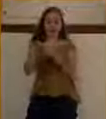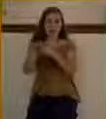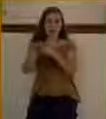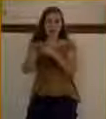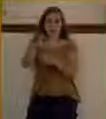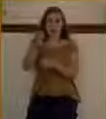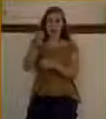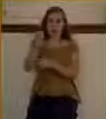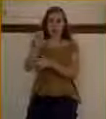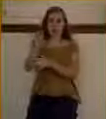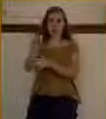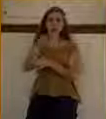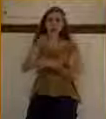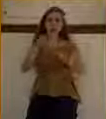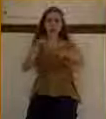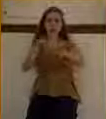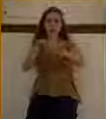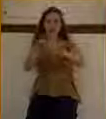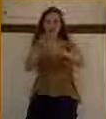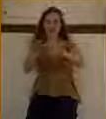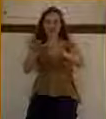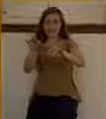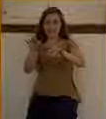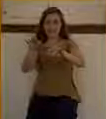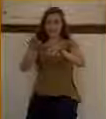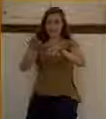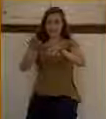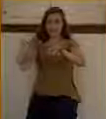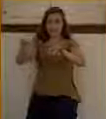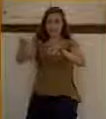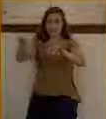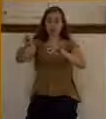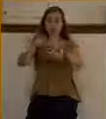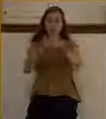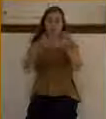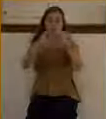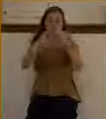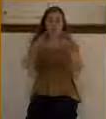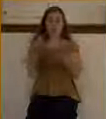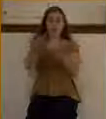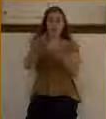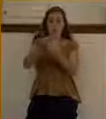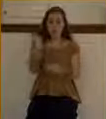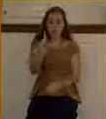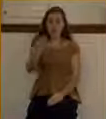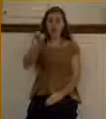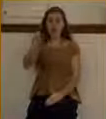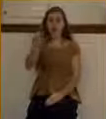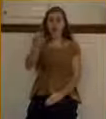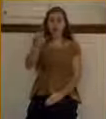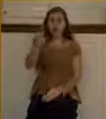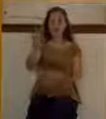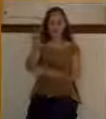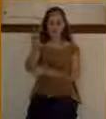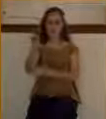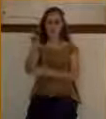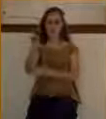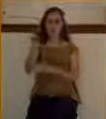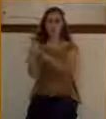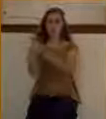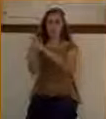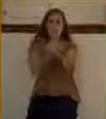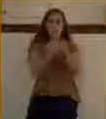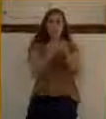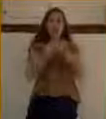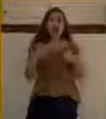And as he crosses the Jordan River, the first city that he's going to come to is the city of Jericho. Now, let me just remind you that in the Bible, there